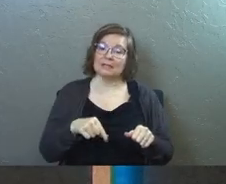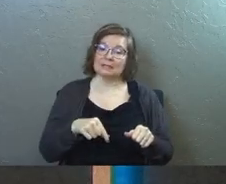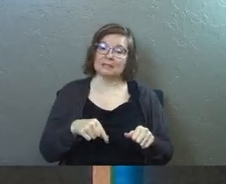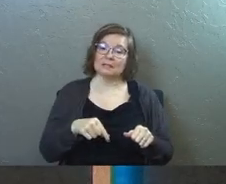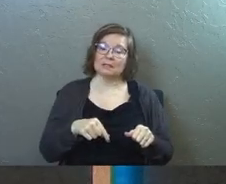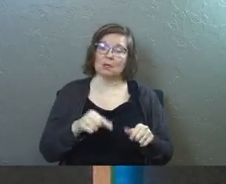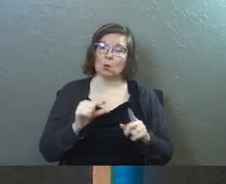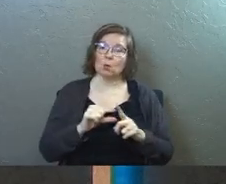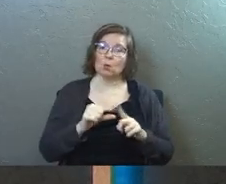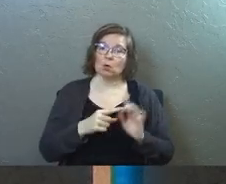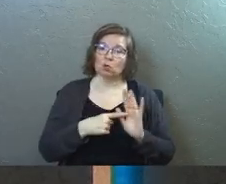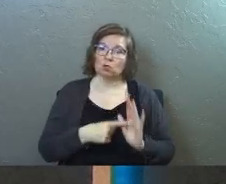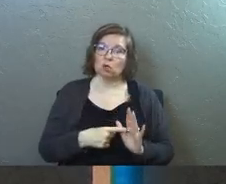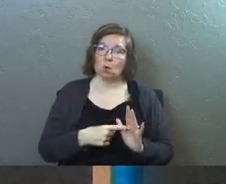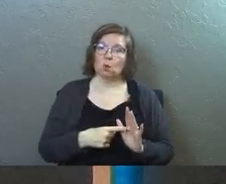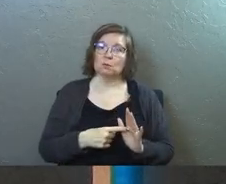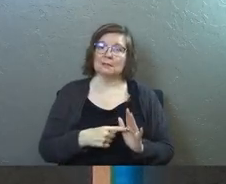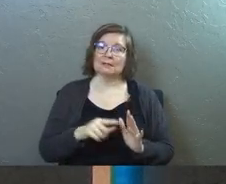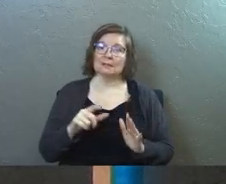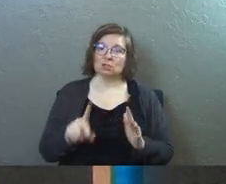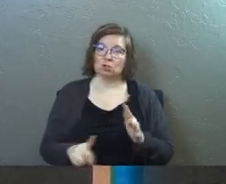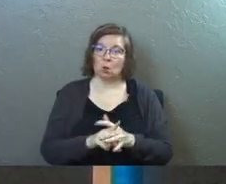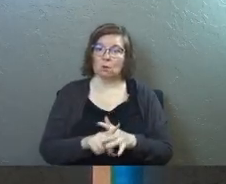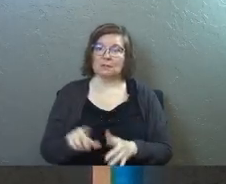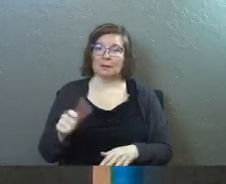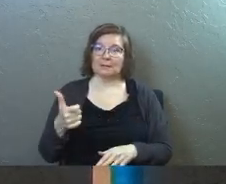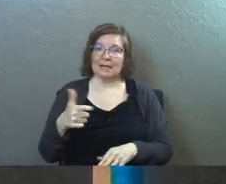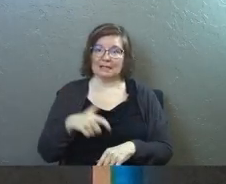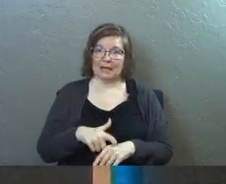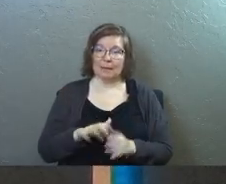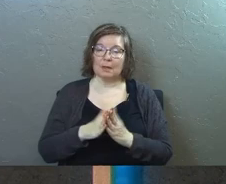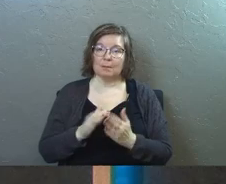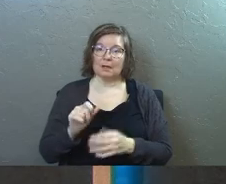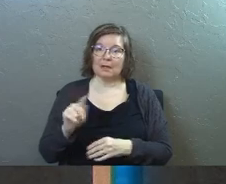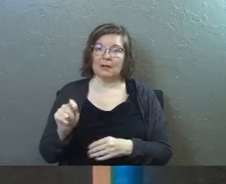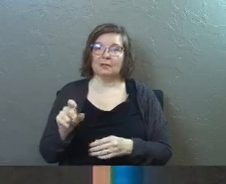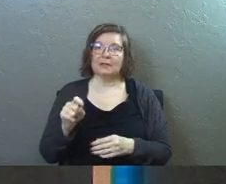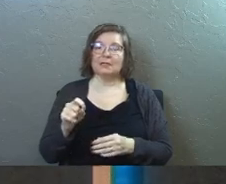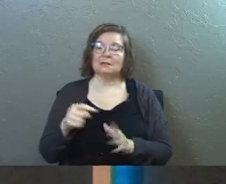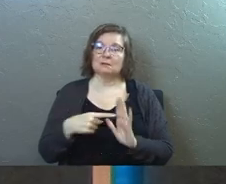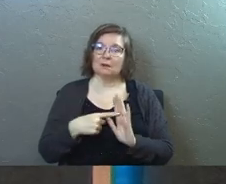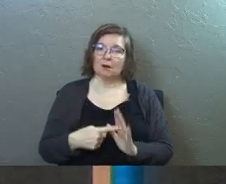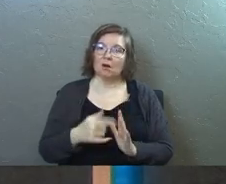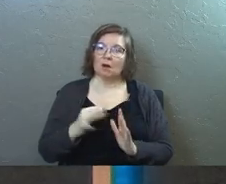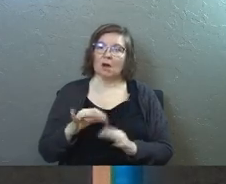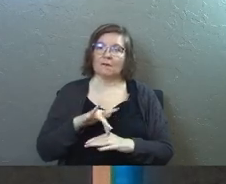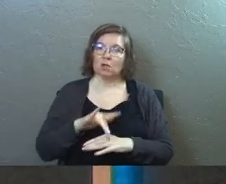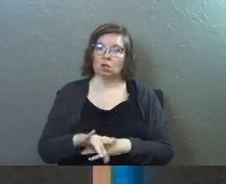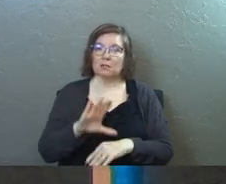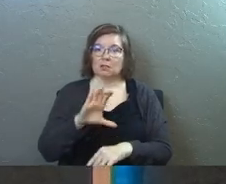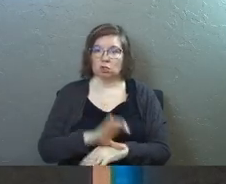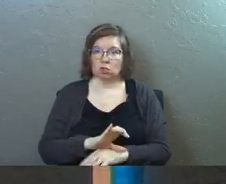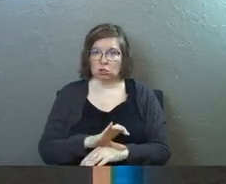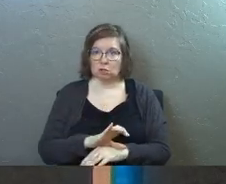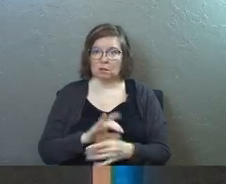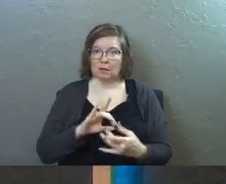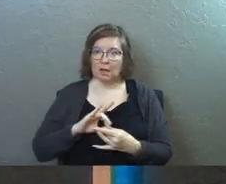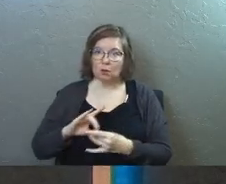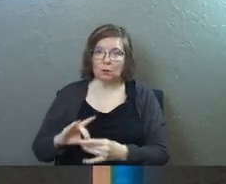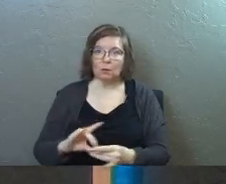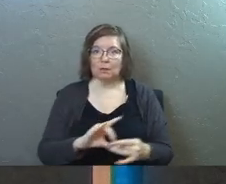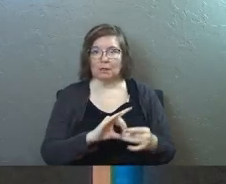word right here shows up 10 times in the book of Acts. This is a hallmark of the early church.